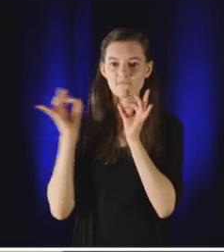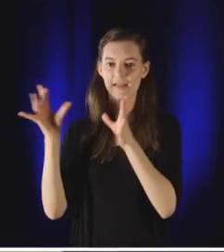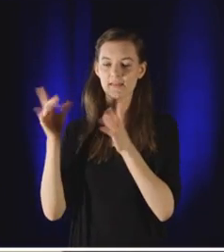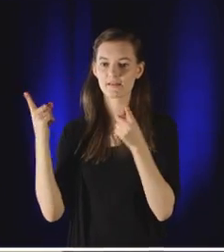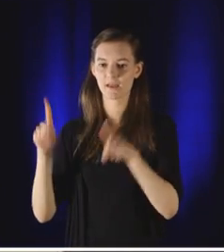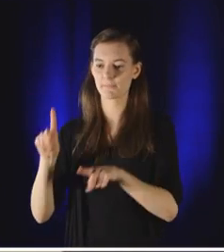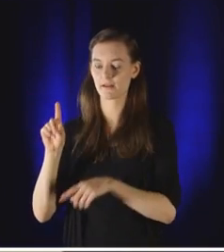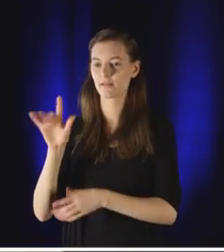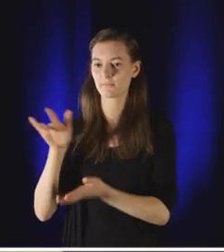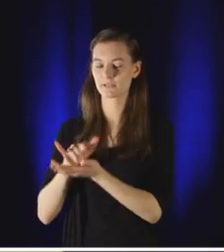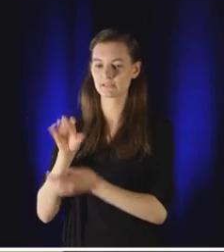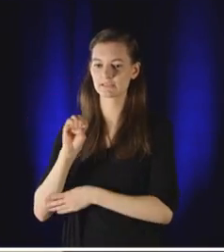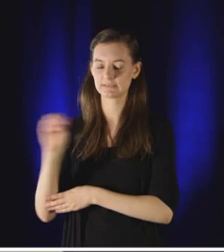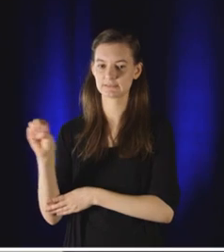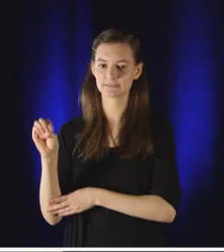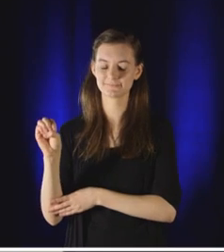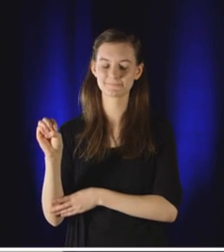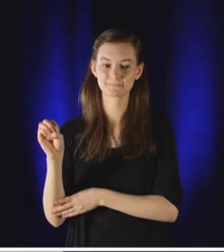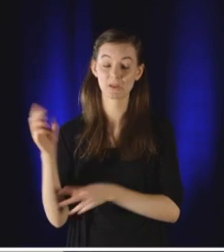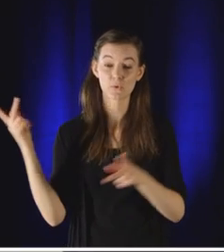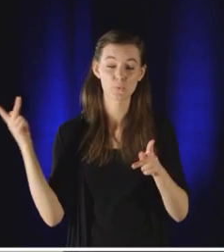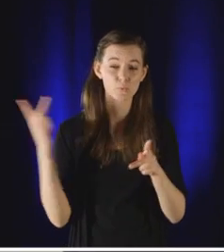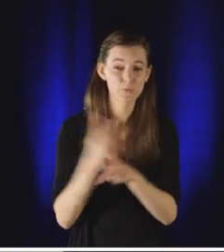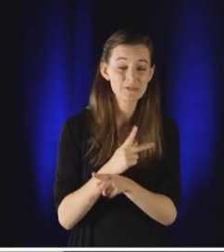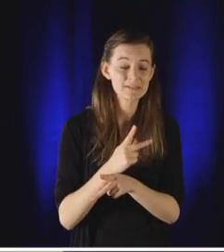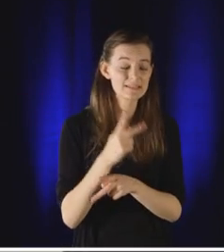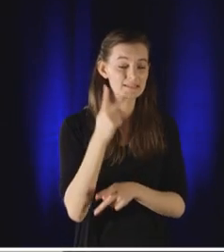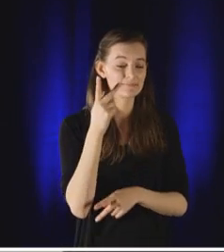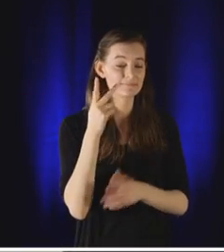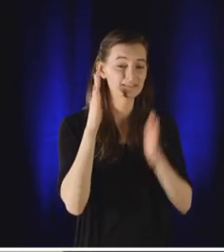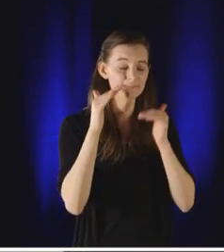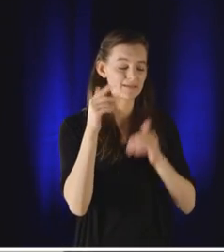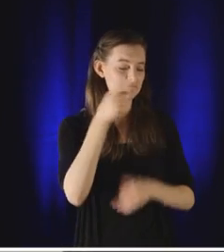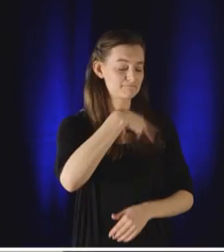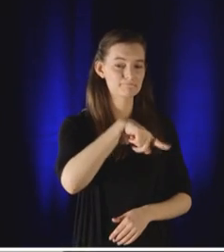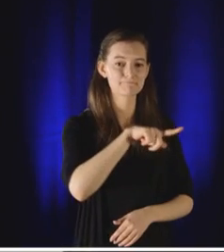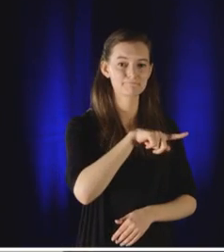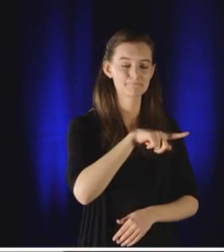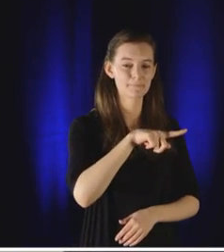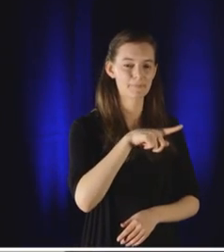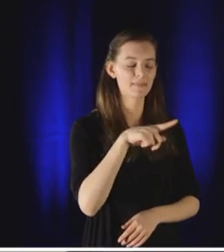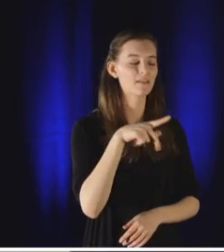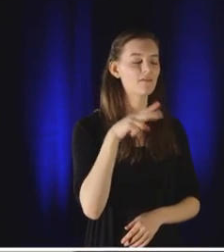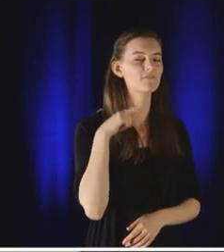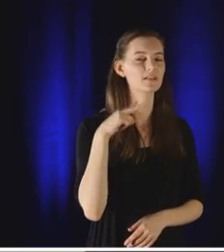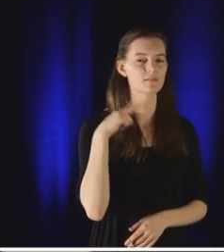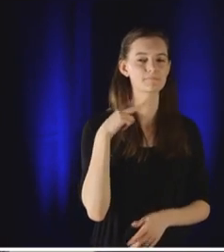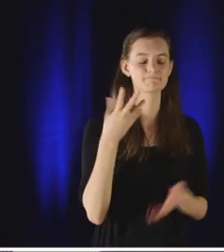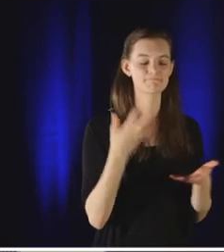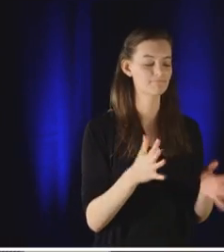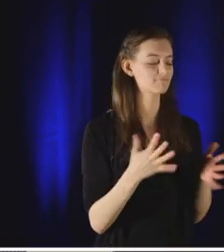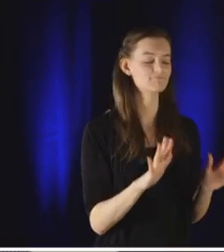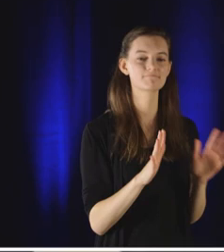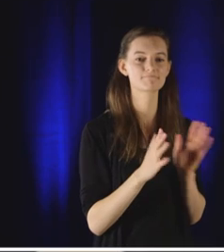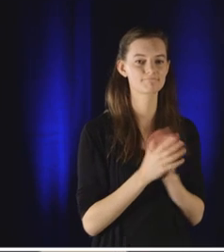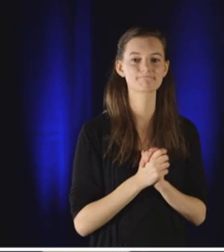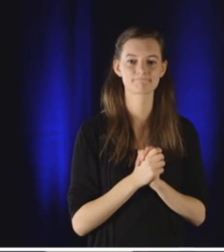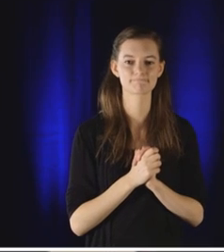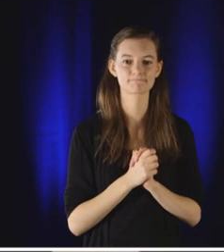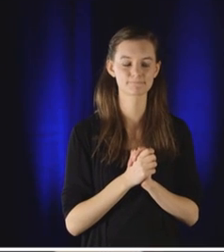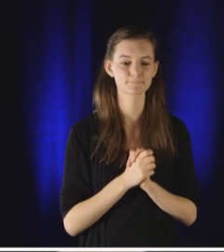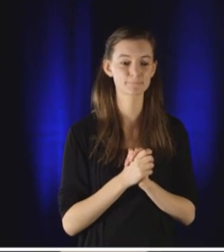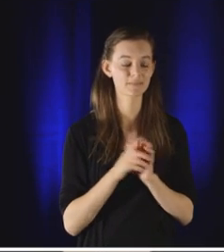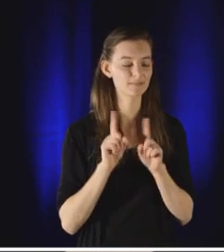see violence in the Middle East. And even worse, we expect to see the citizens there and in many other places in the world as helpless